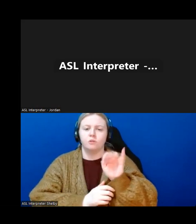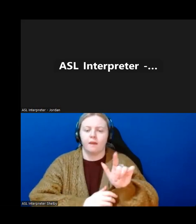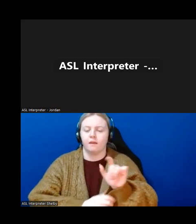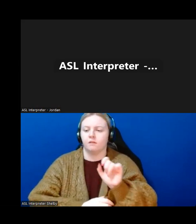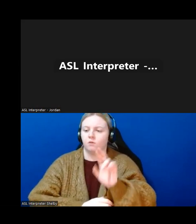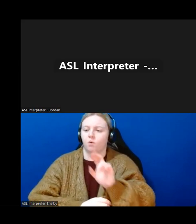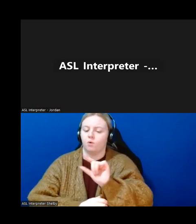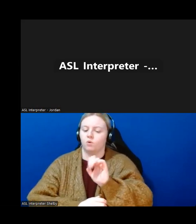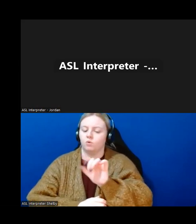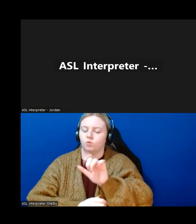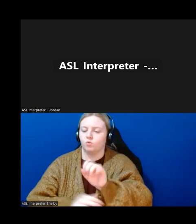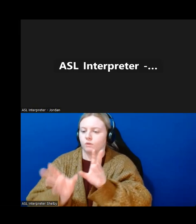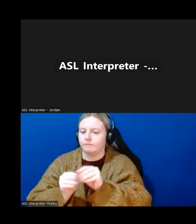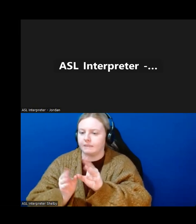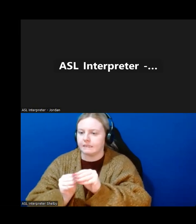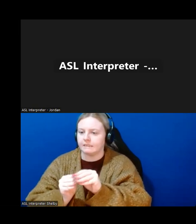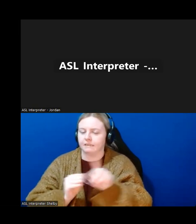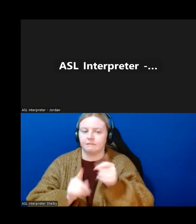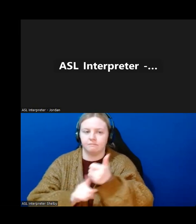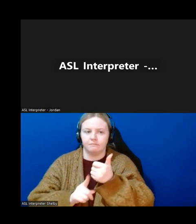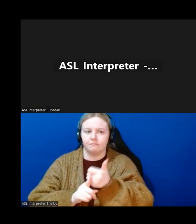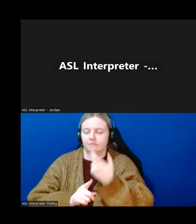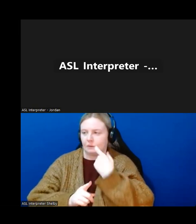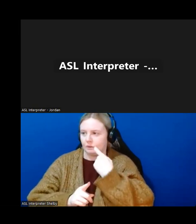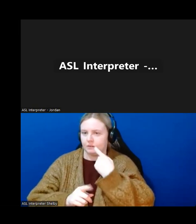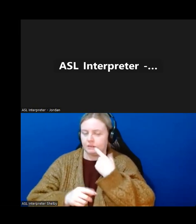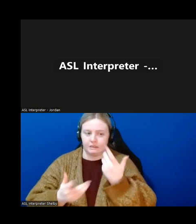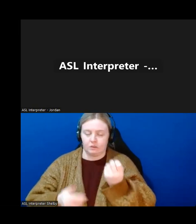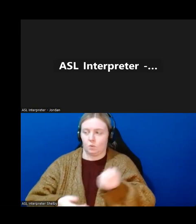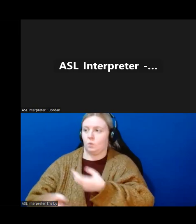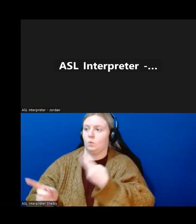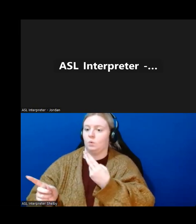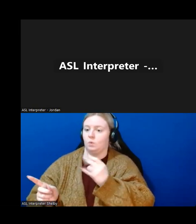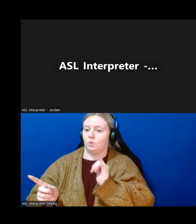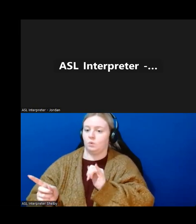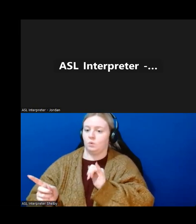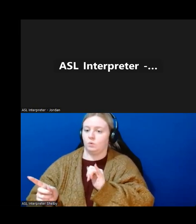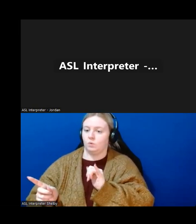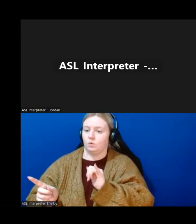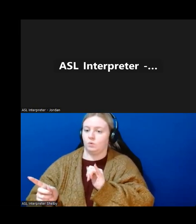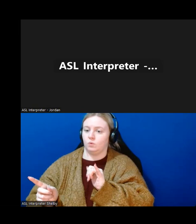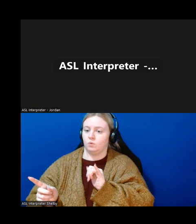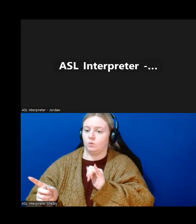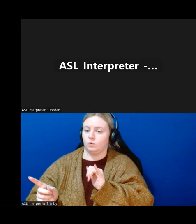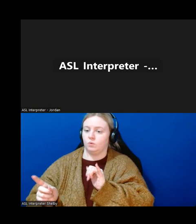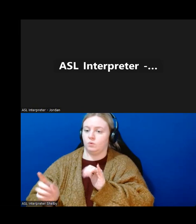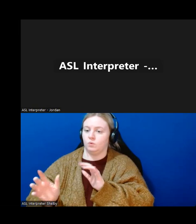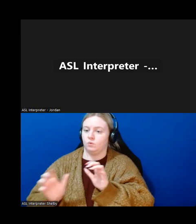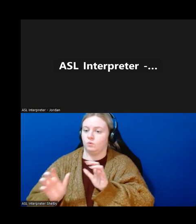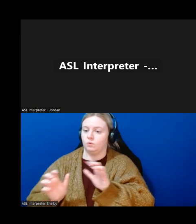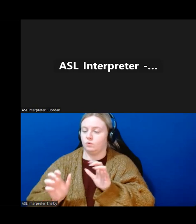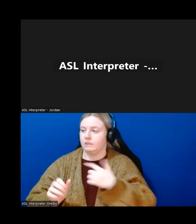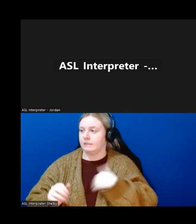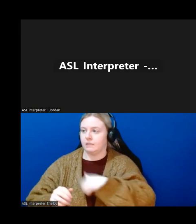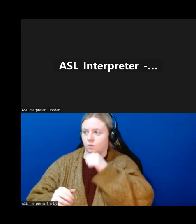they've just realized, oh my goodness, you know, I've got, we're no longer doing